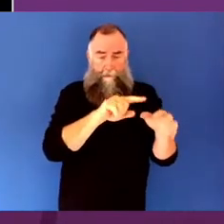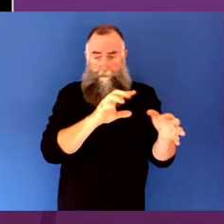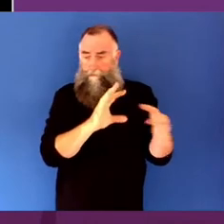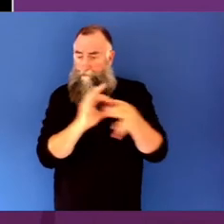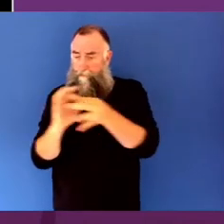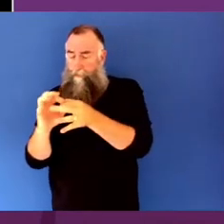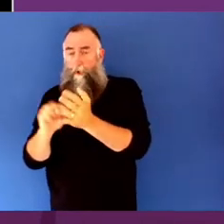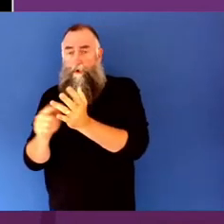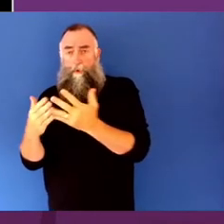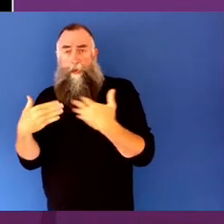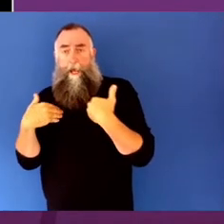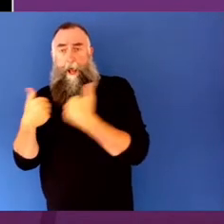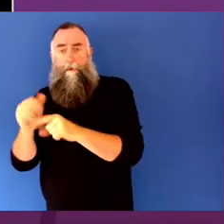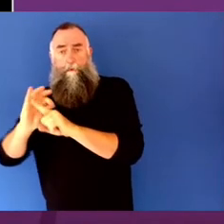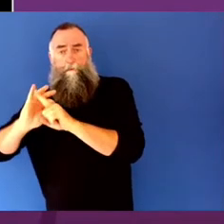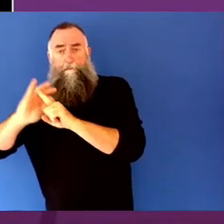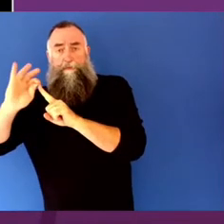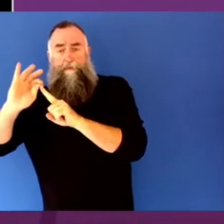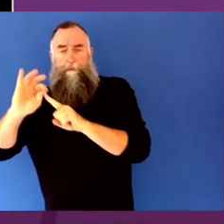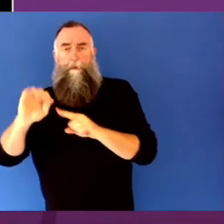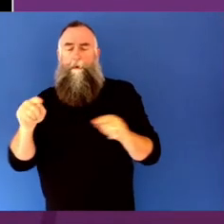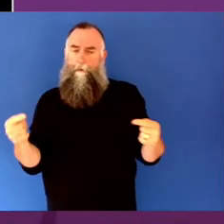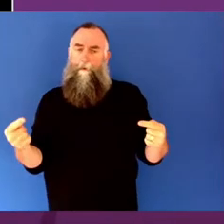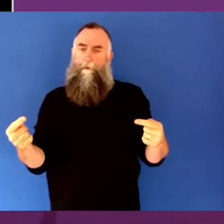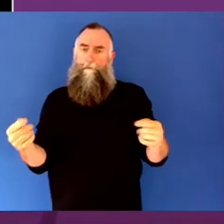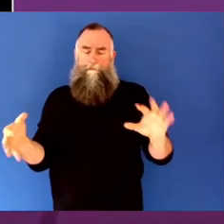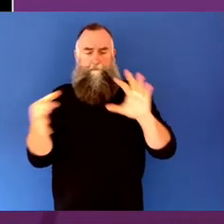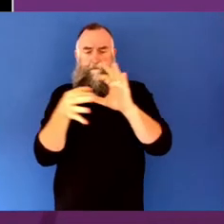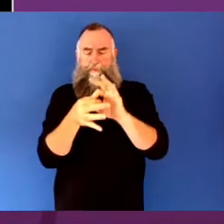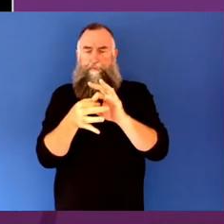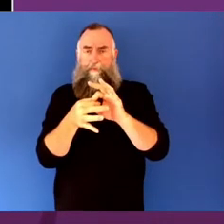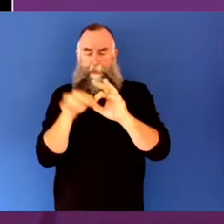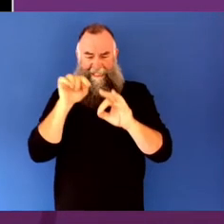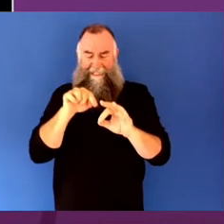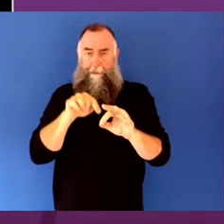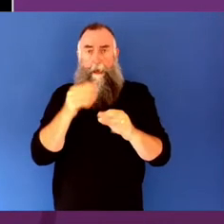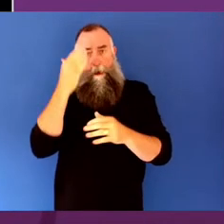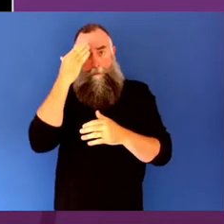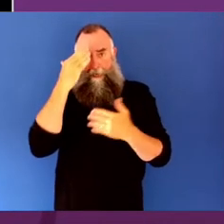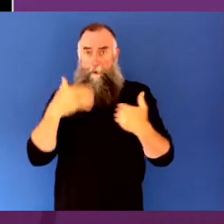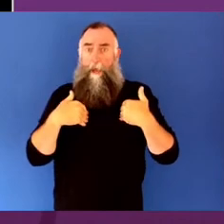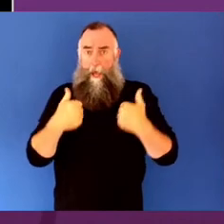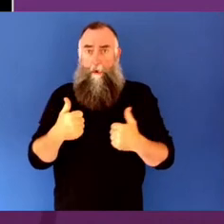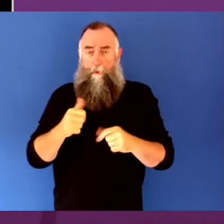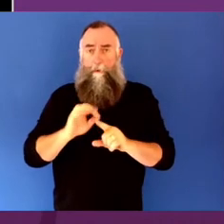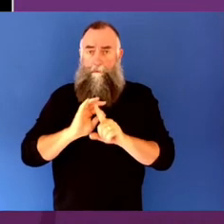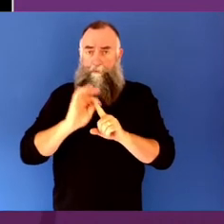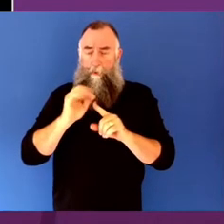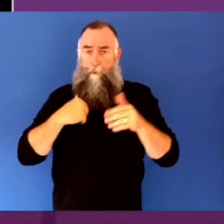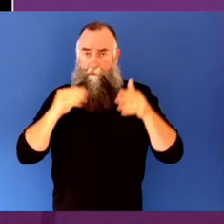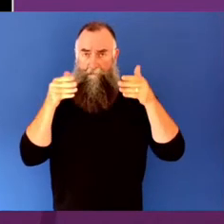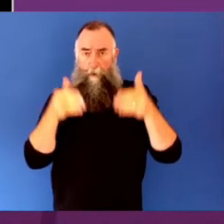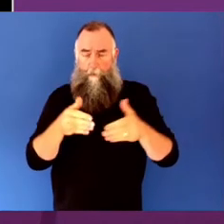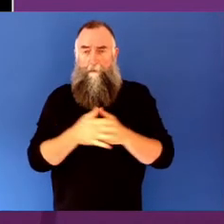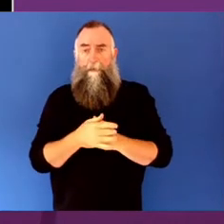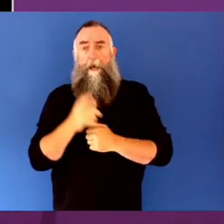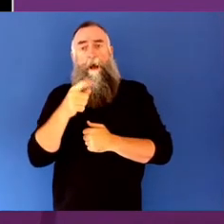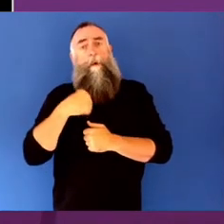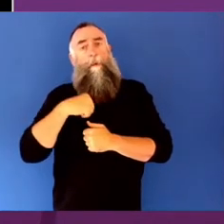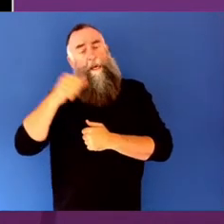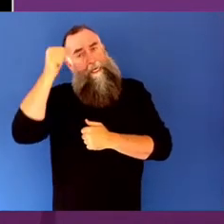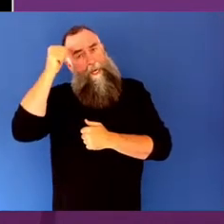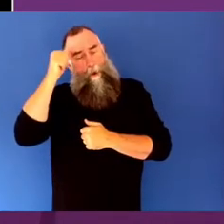particularly, although not exclusively, mental health, is something that a number of members of the Creative Economy Task Force